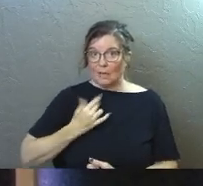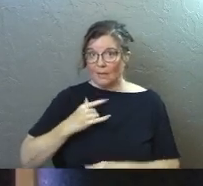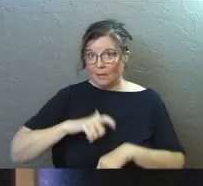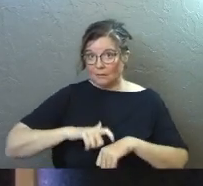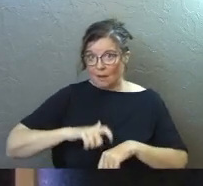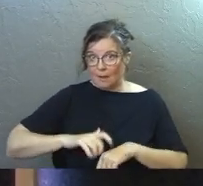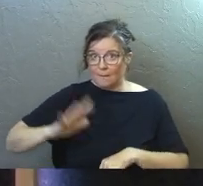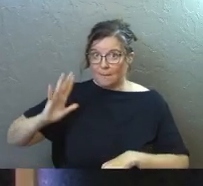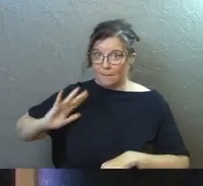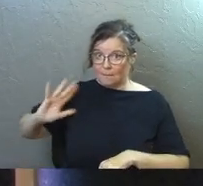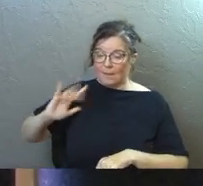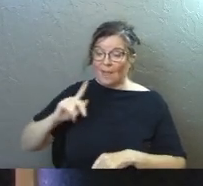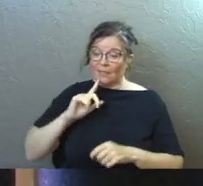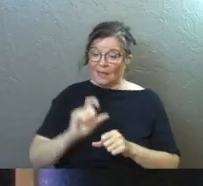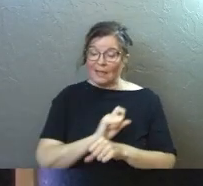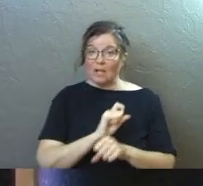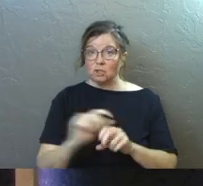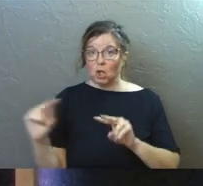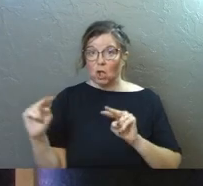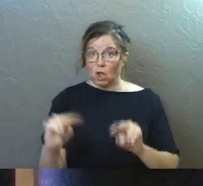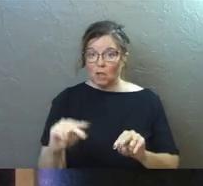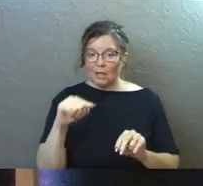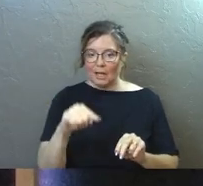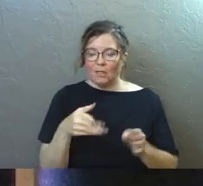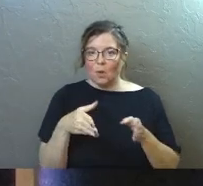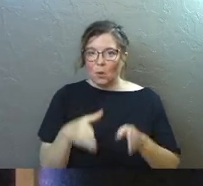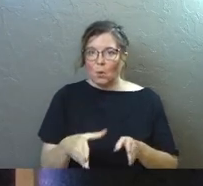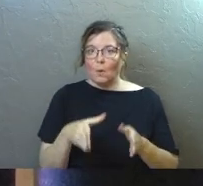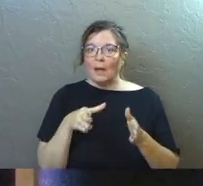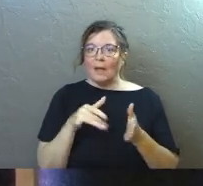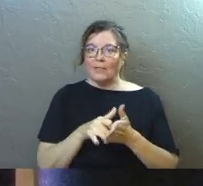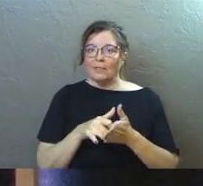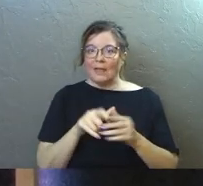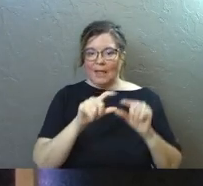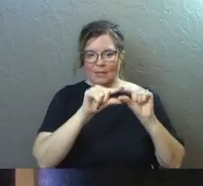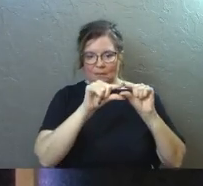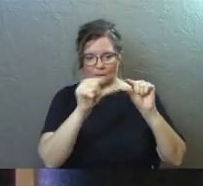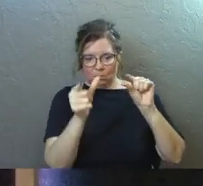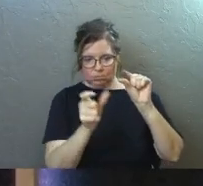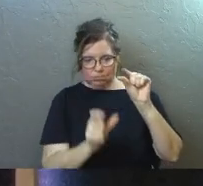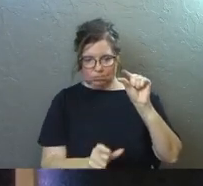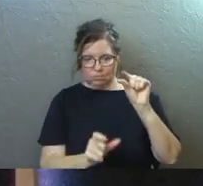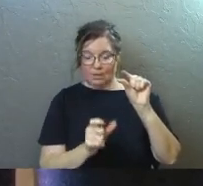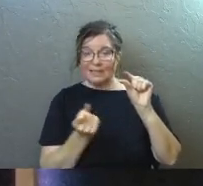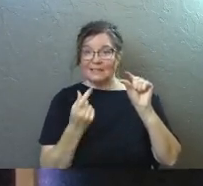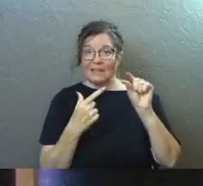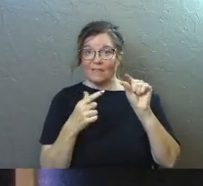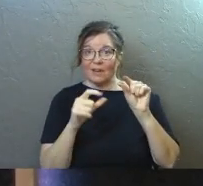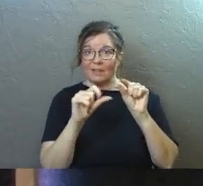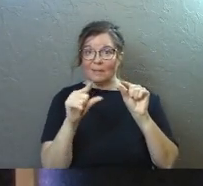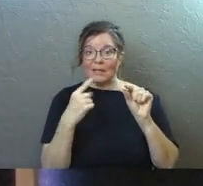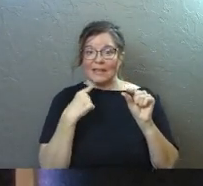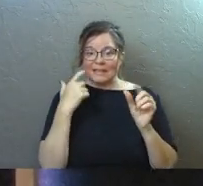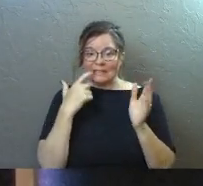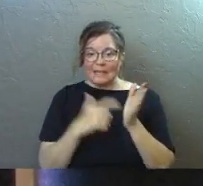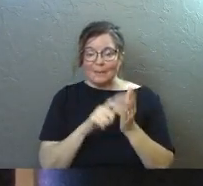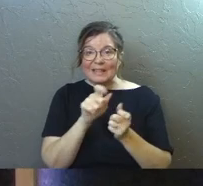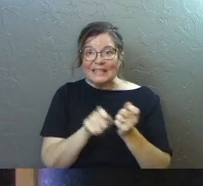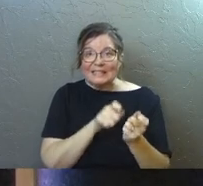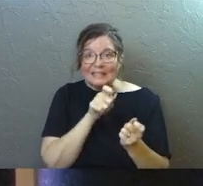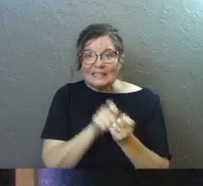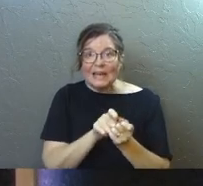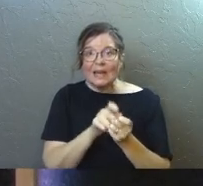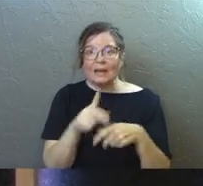at that time. and they could actually look at the way that the, the handle is shaped and several other markings. And they could tell me the